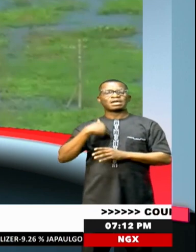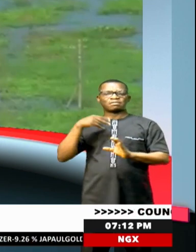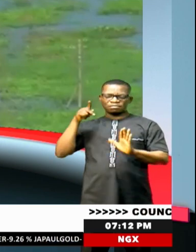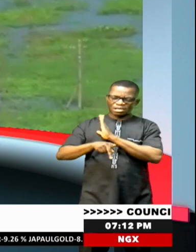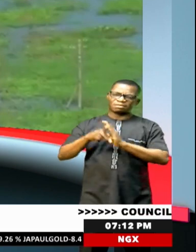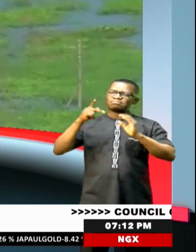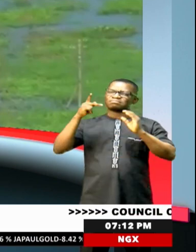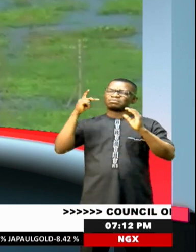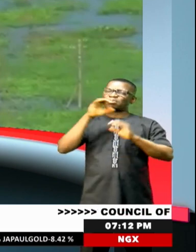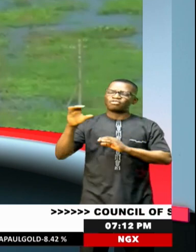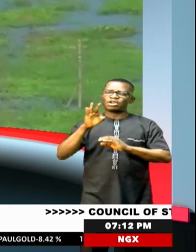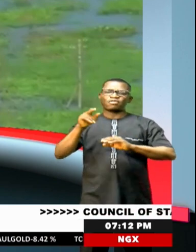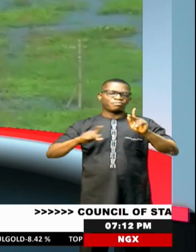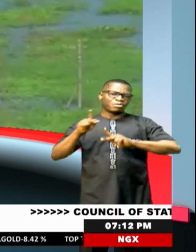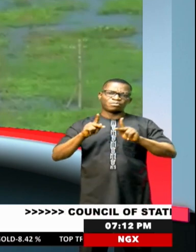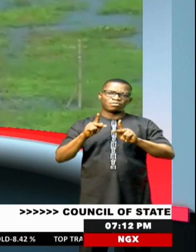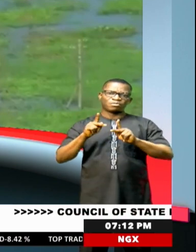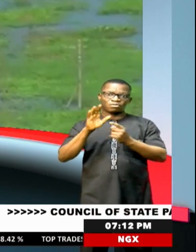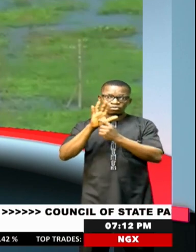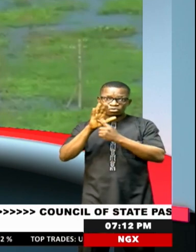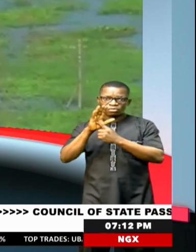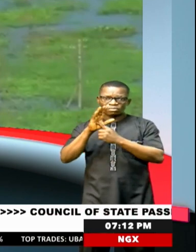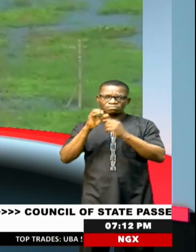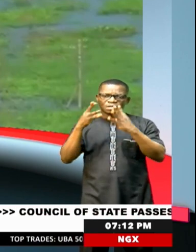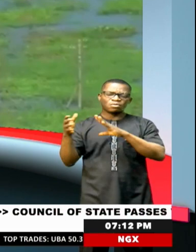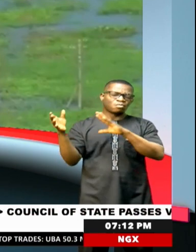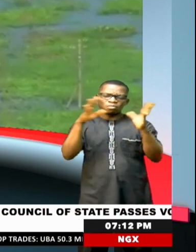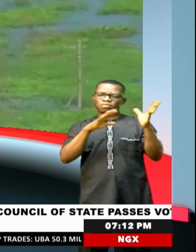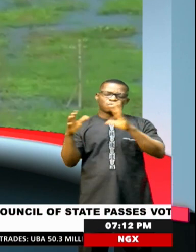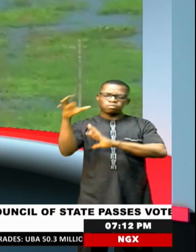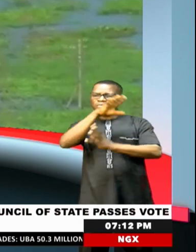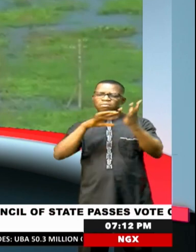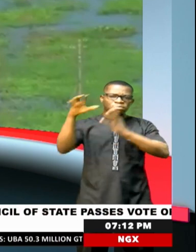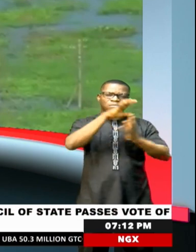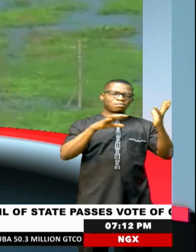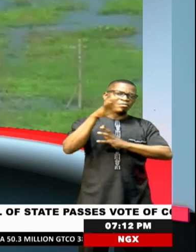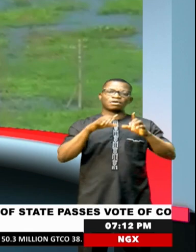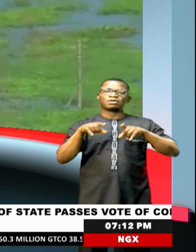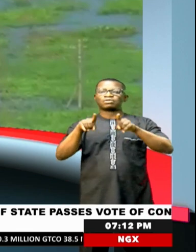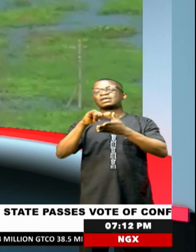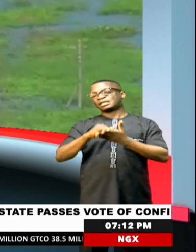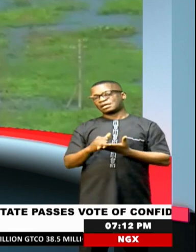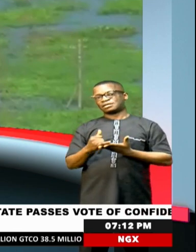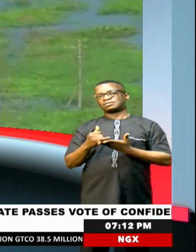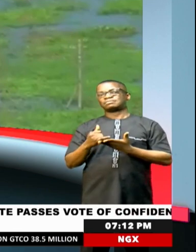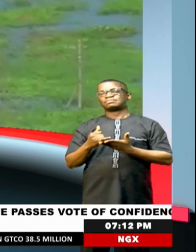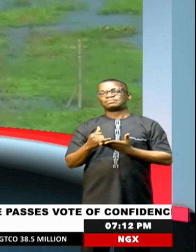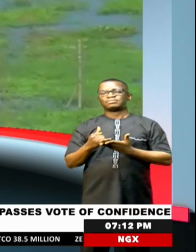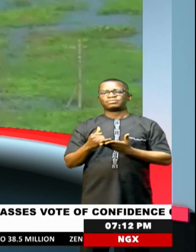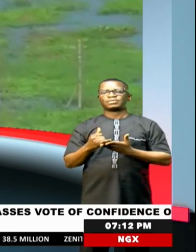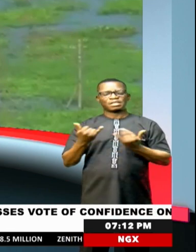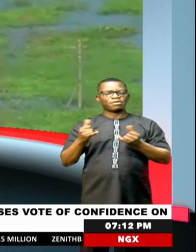showed flooding and landslides accounted for widespread devastation during the fierce monsoon season.